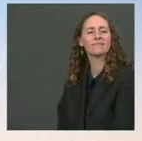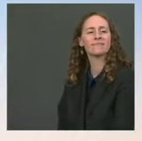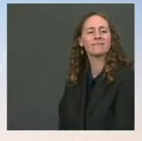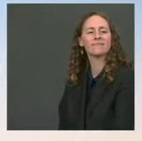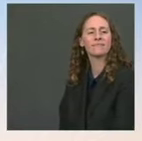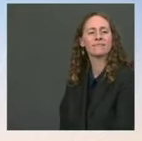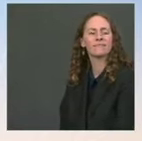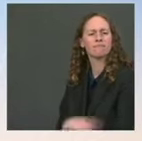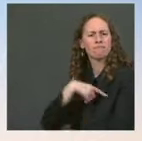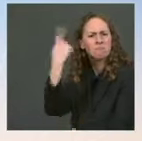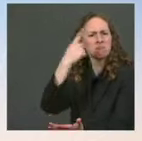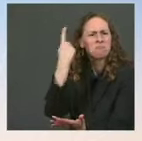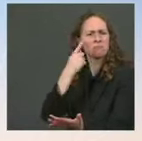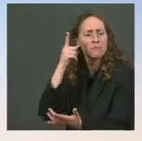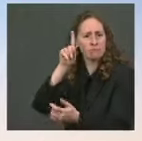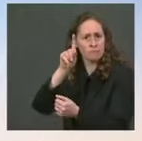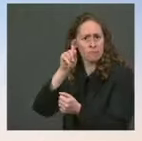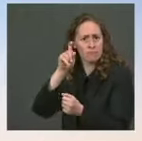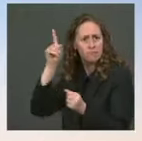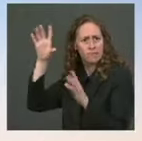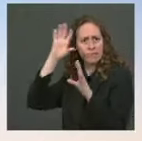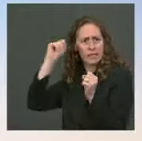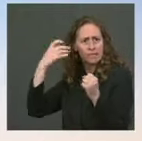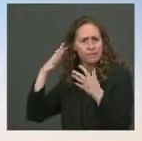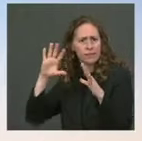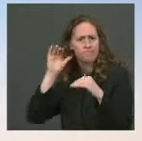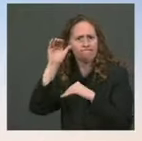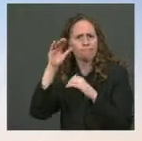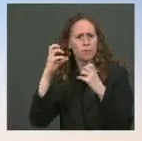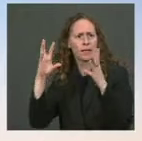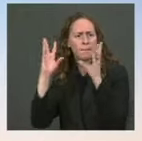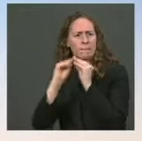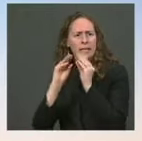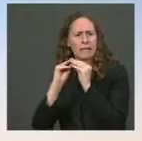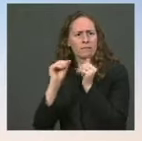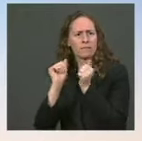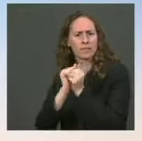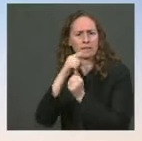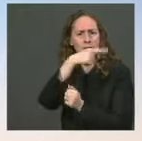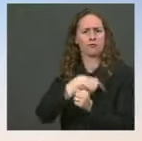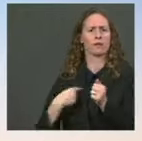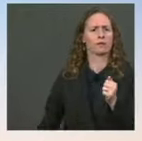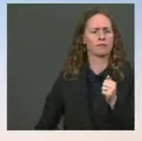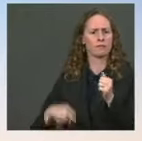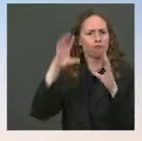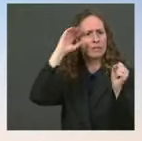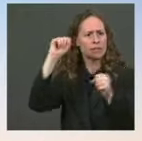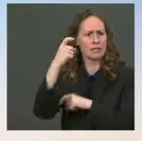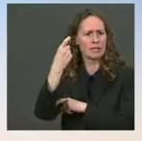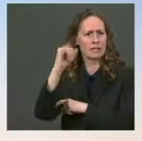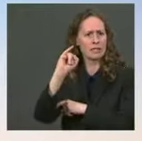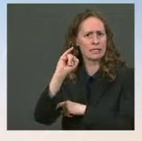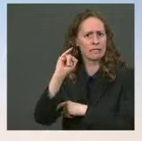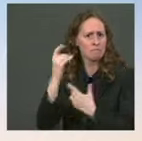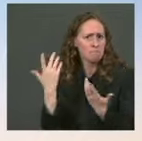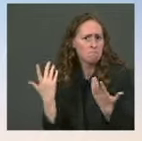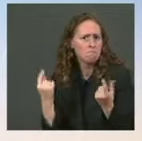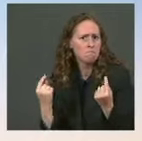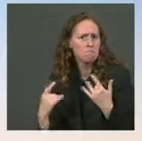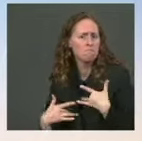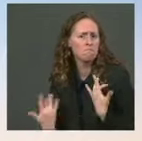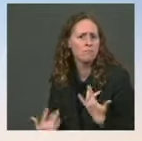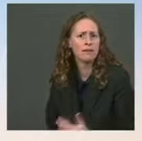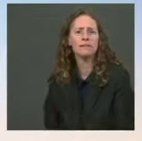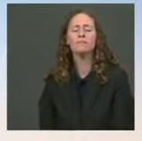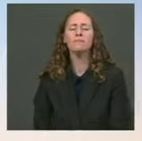President Xi declined that? I think that's a little bit of confusion. Ms. Sure. Well, I know there's been some reporting out there about this. So let